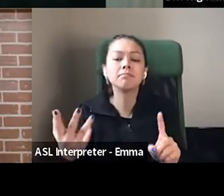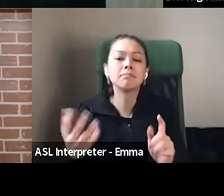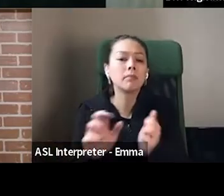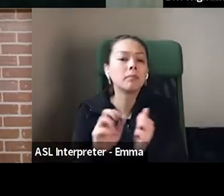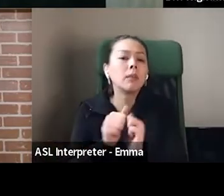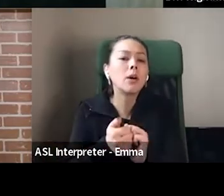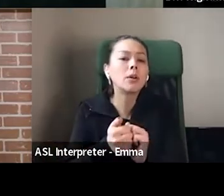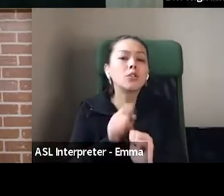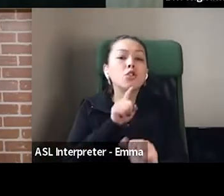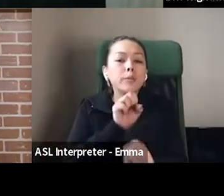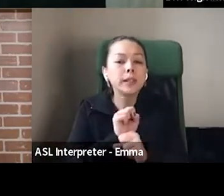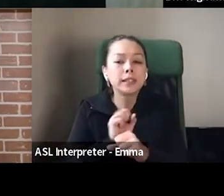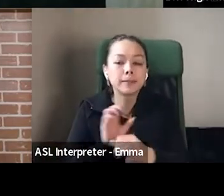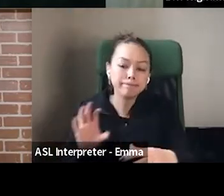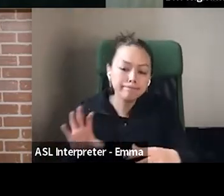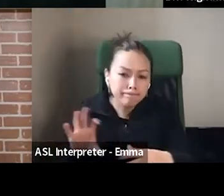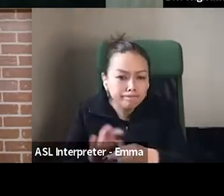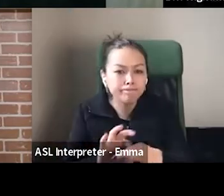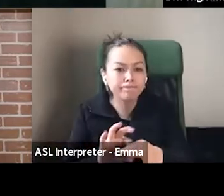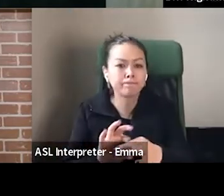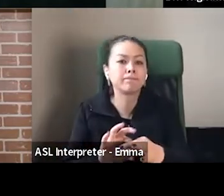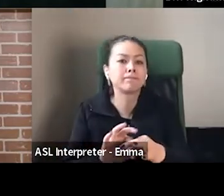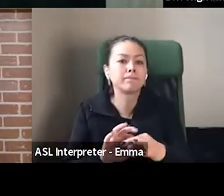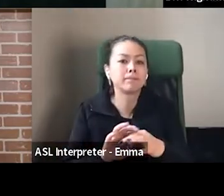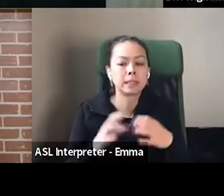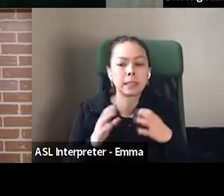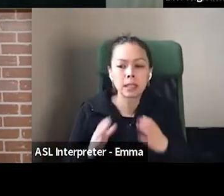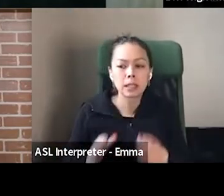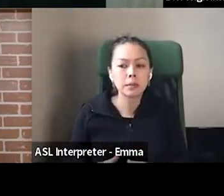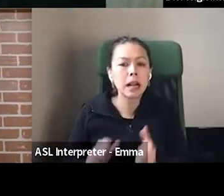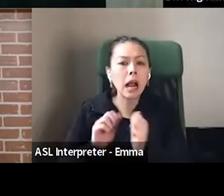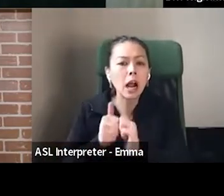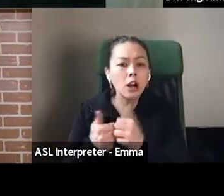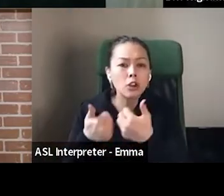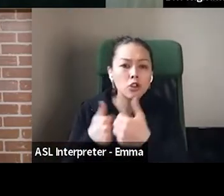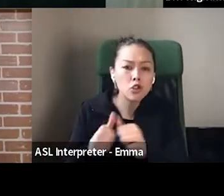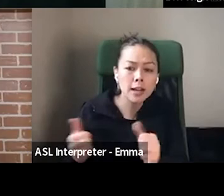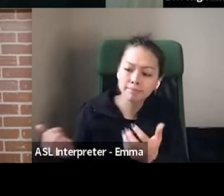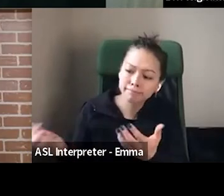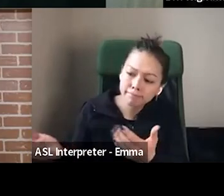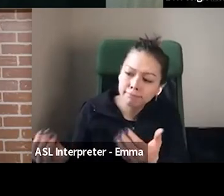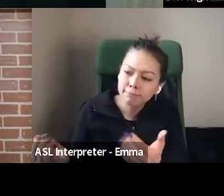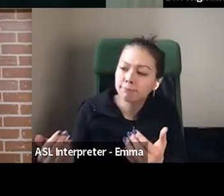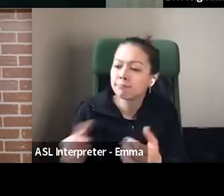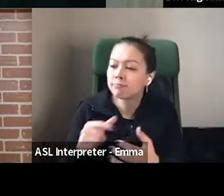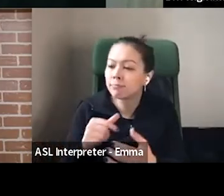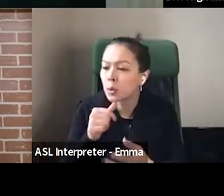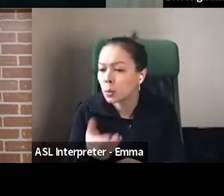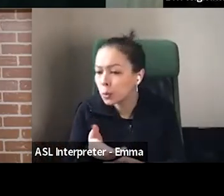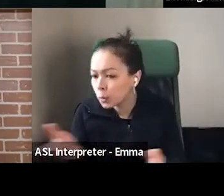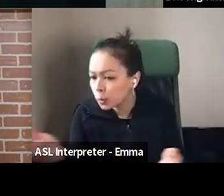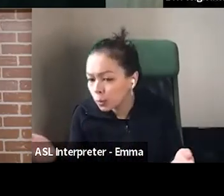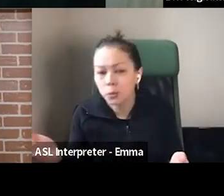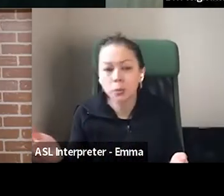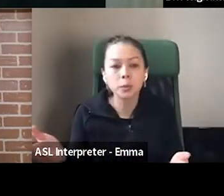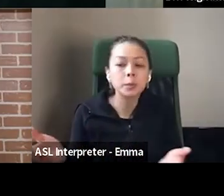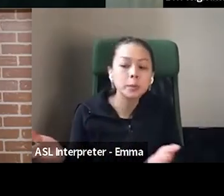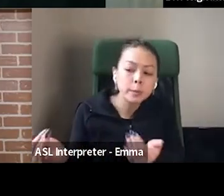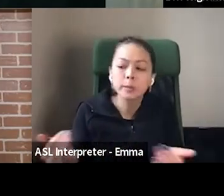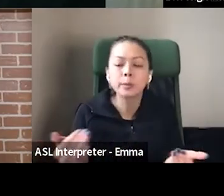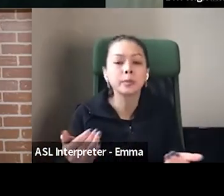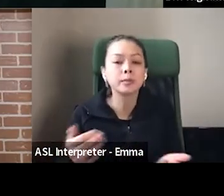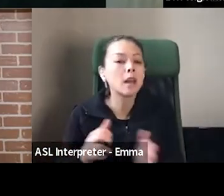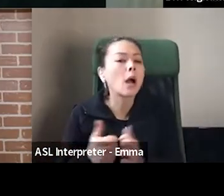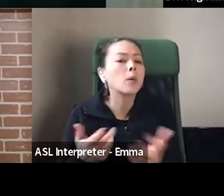customer base and how you're getting to know them. And I think I'm going to start with